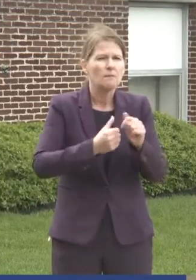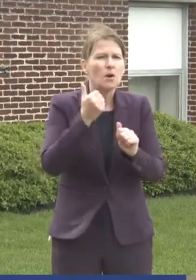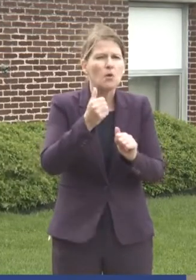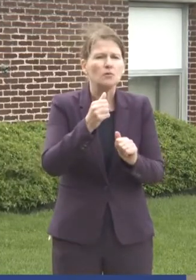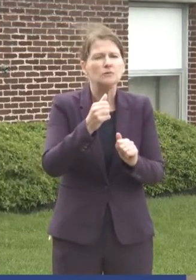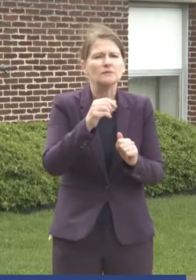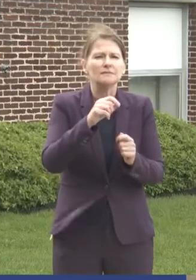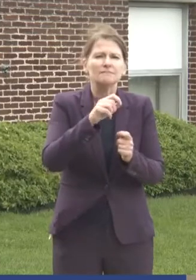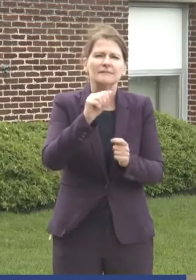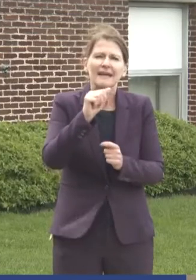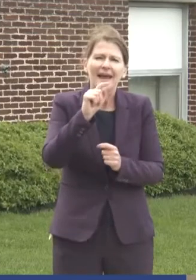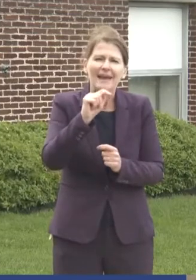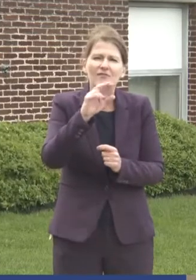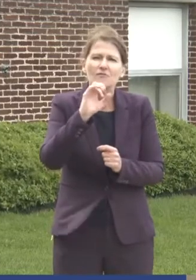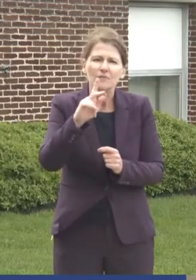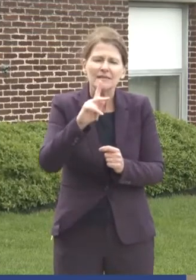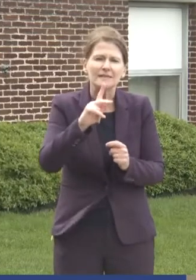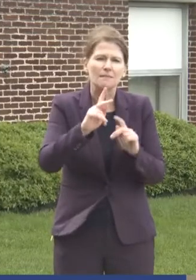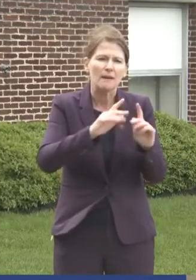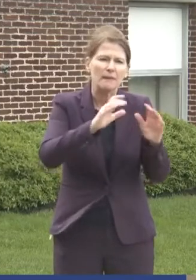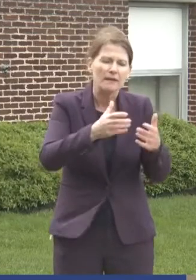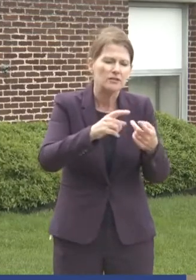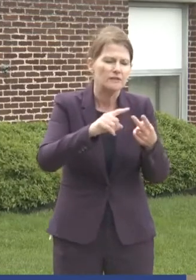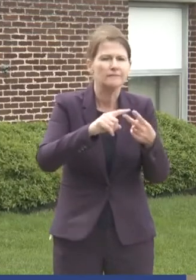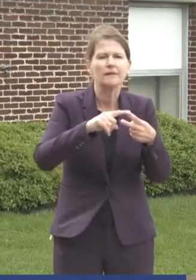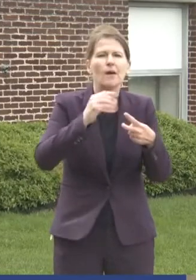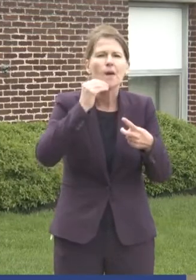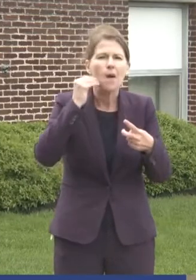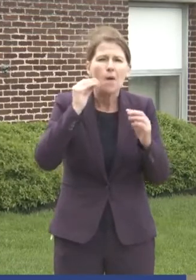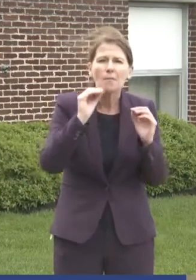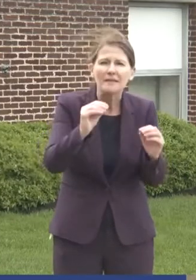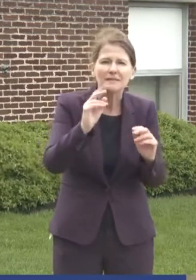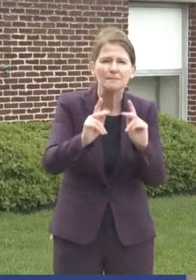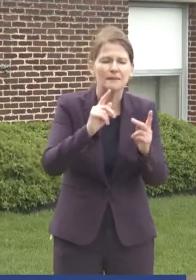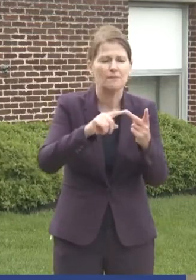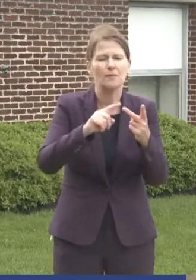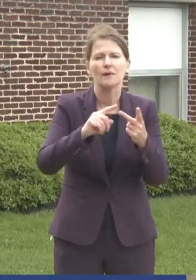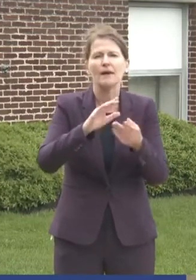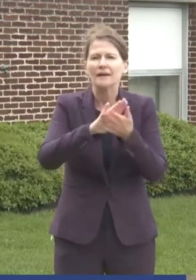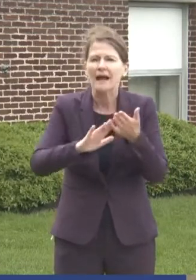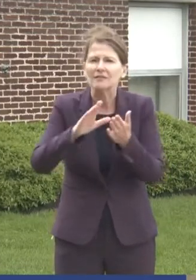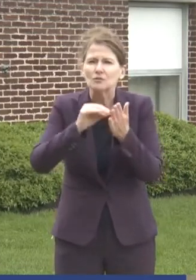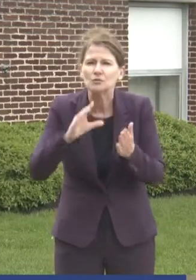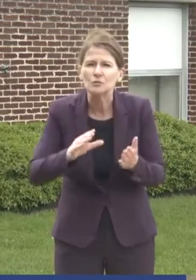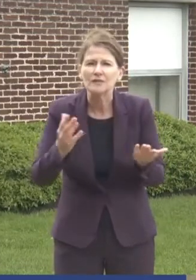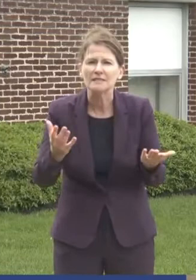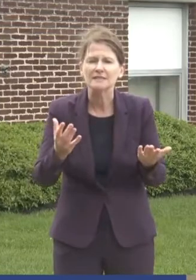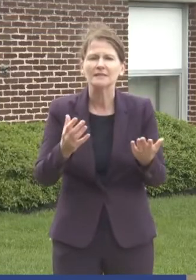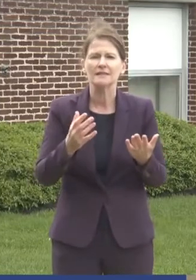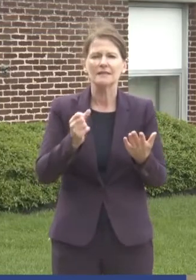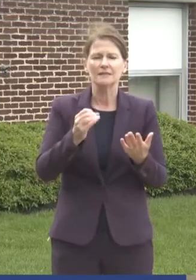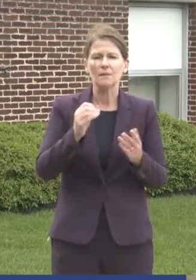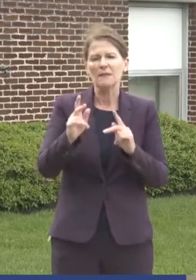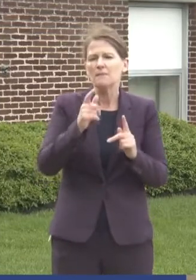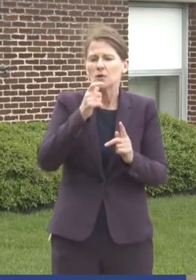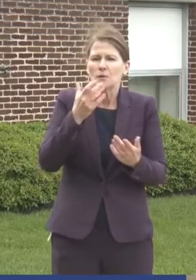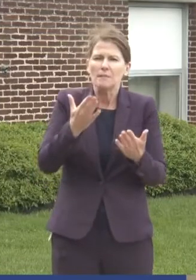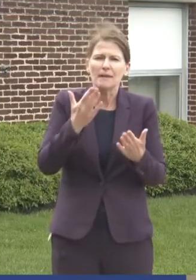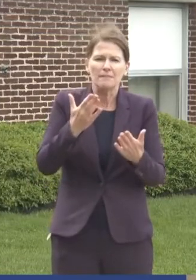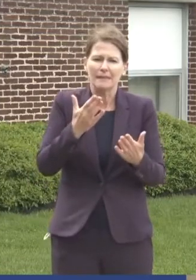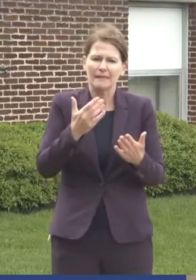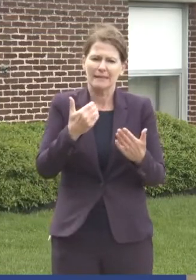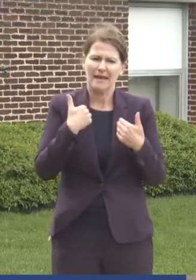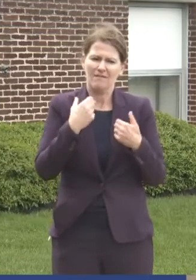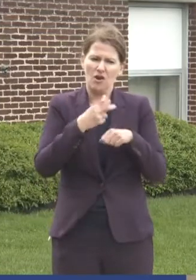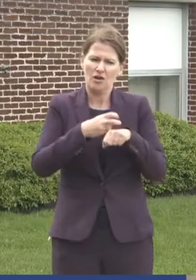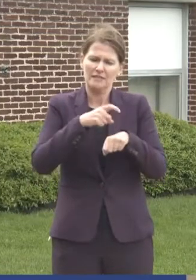the homeless college students that people people where they're they might have trouble tracking